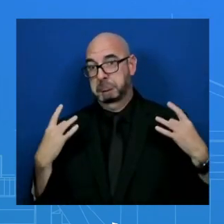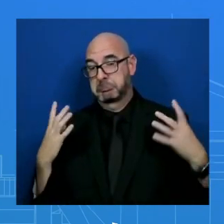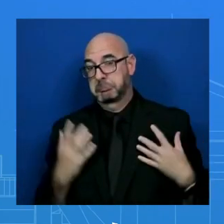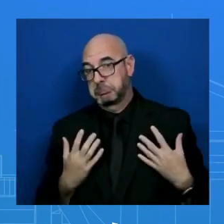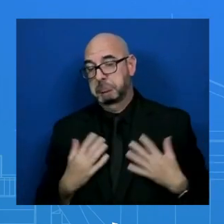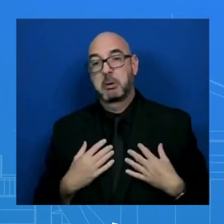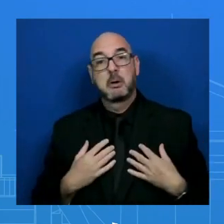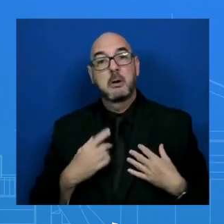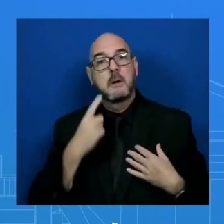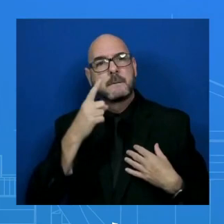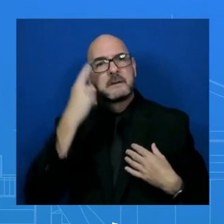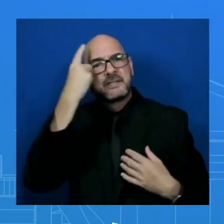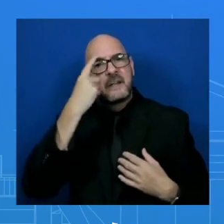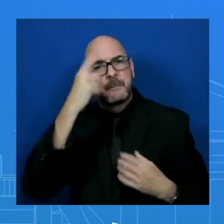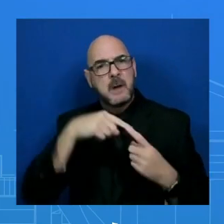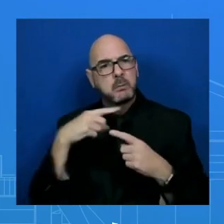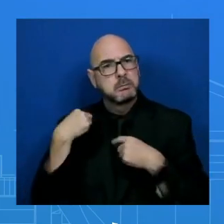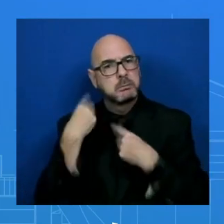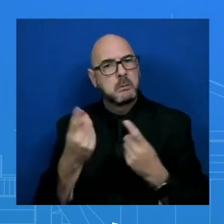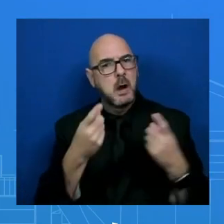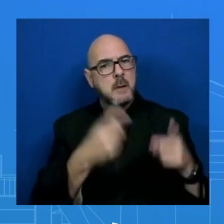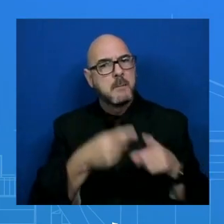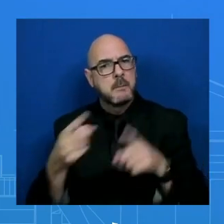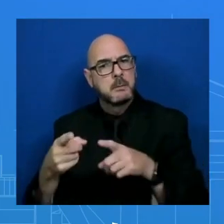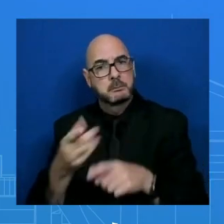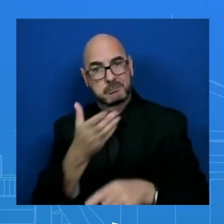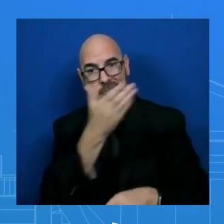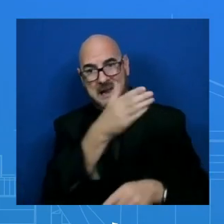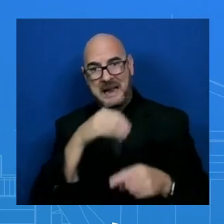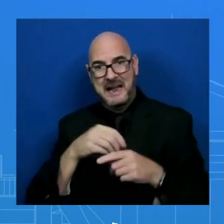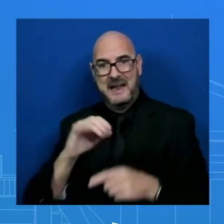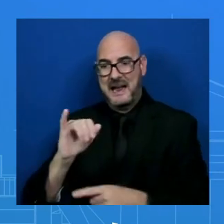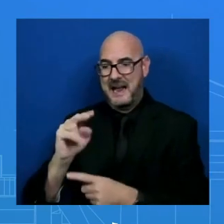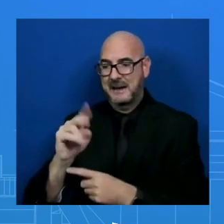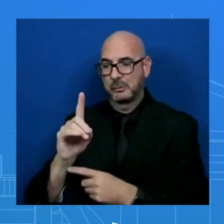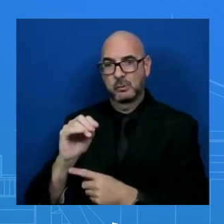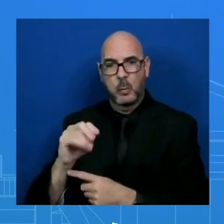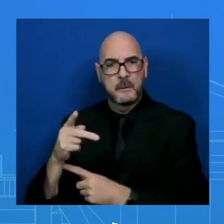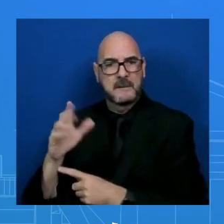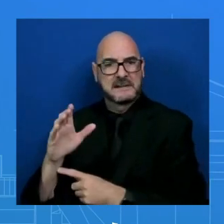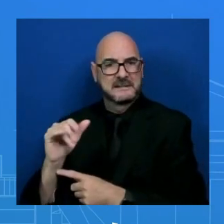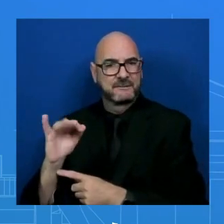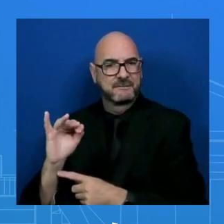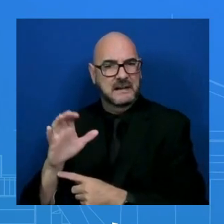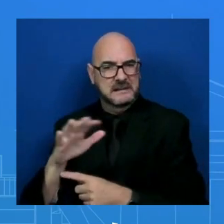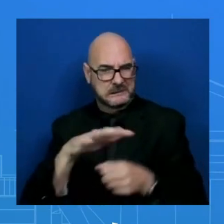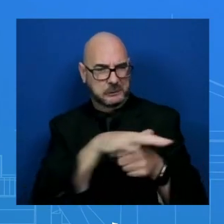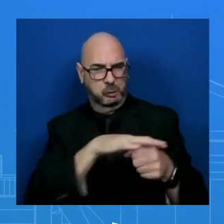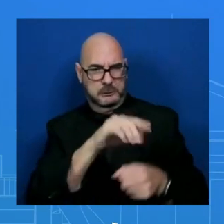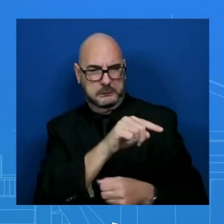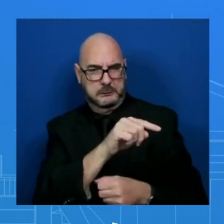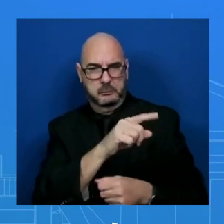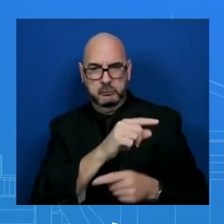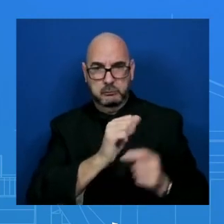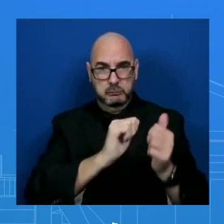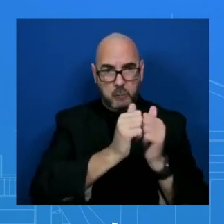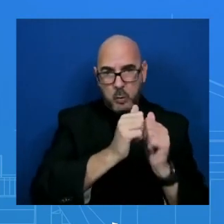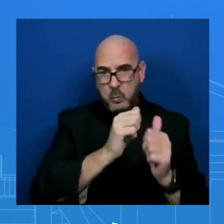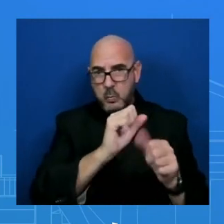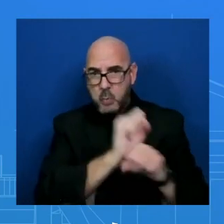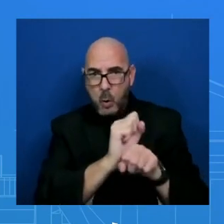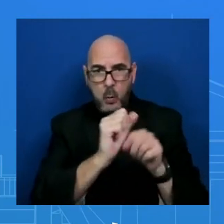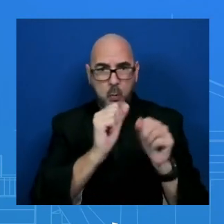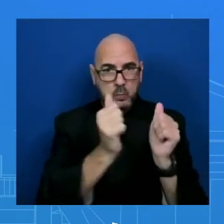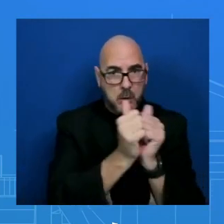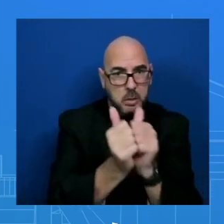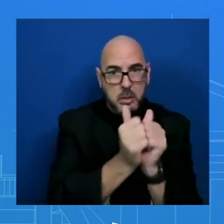the Indo-Pacific, the security cooperation, the exercises, the work together on trying to ensure a